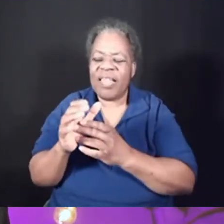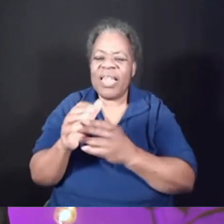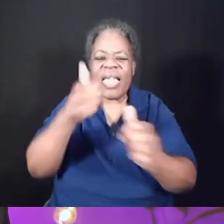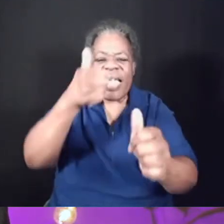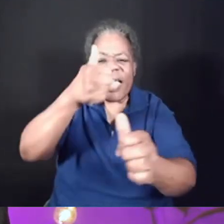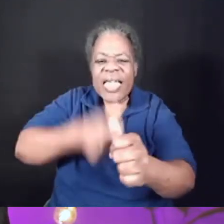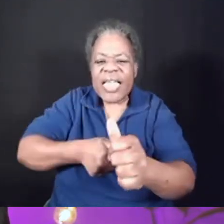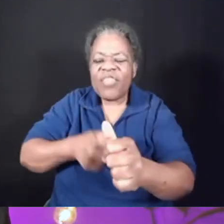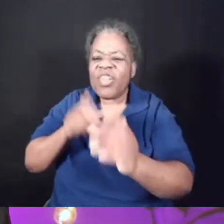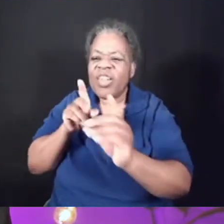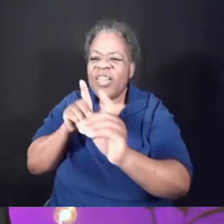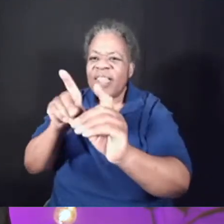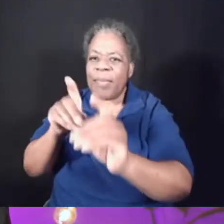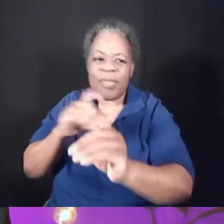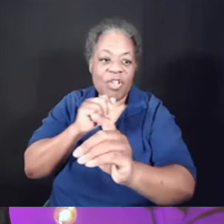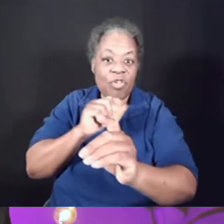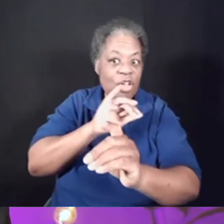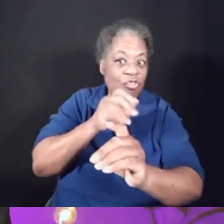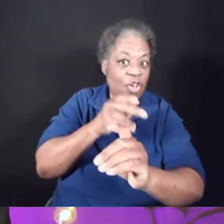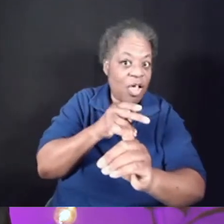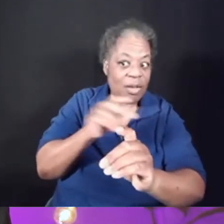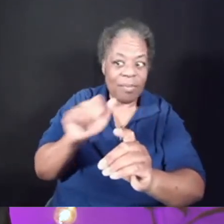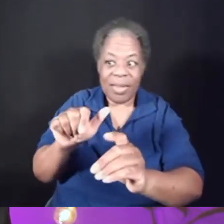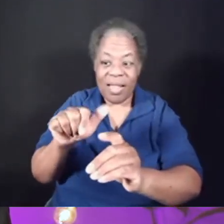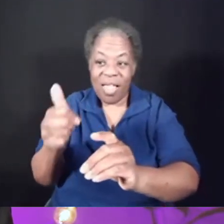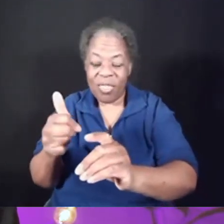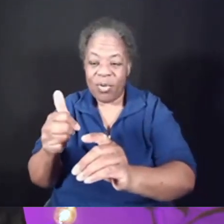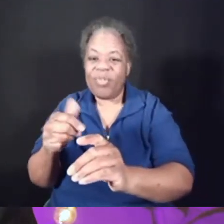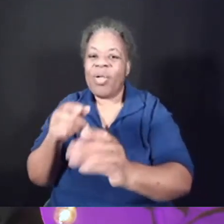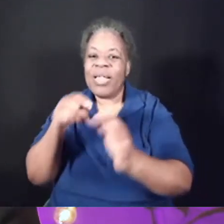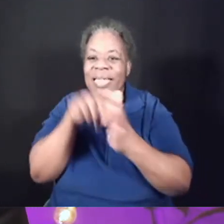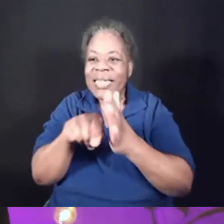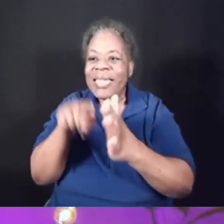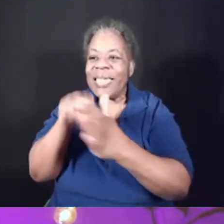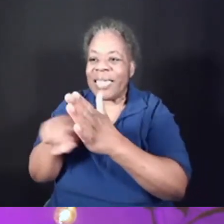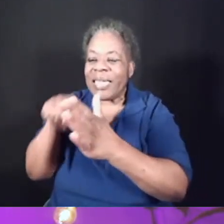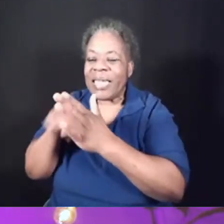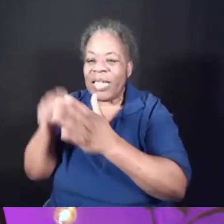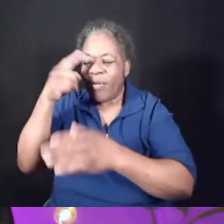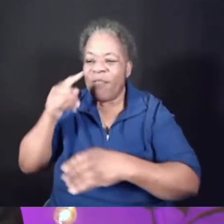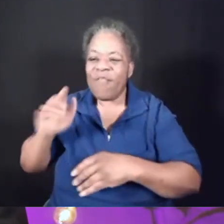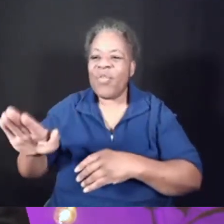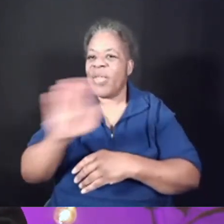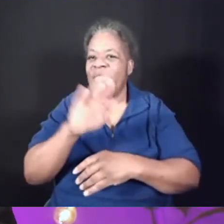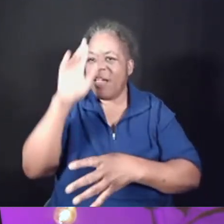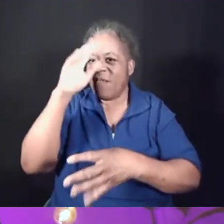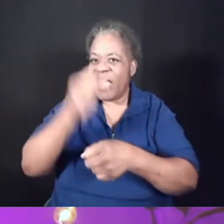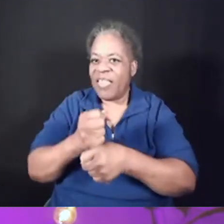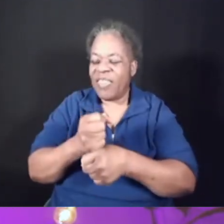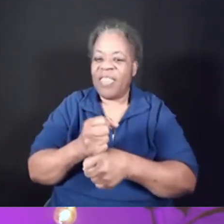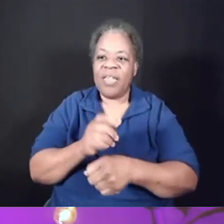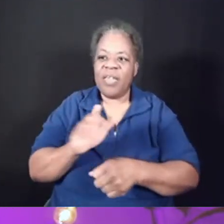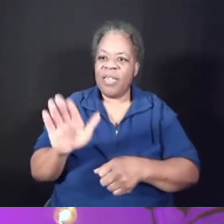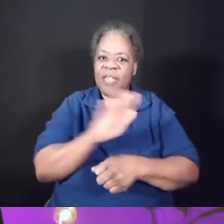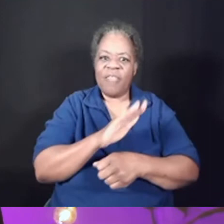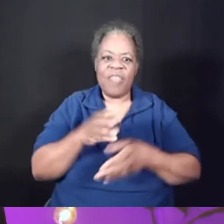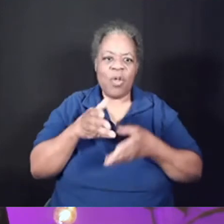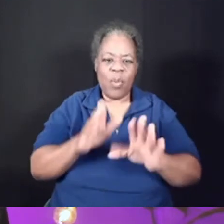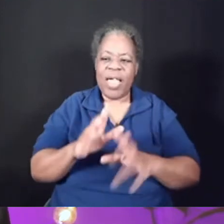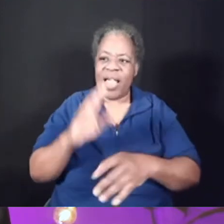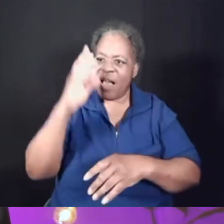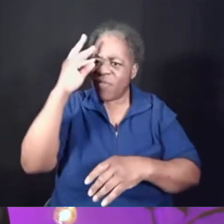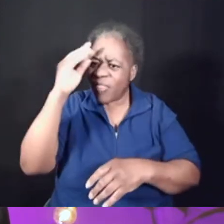other than John would be killed for their faith. So this way of thinking and of living, it changed everything for them,